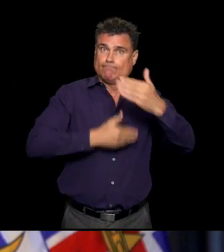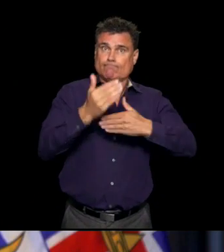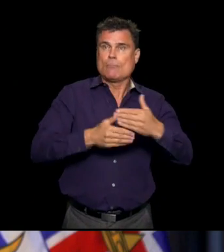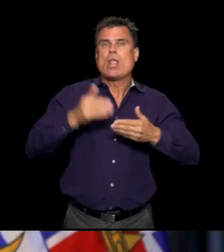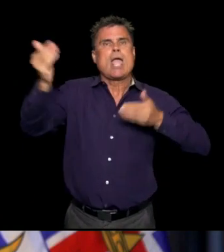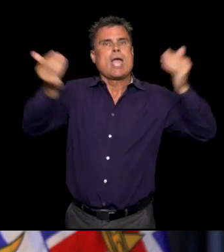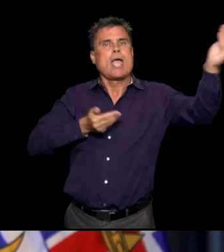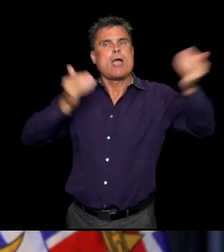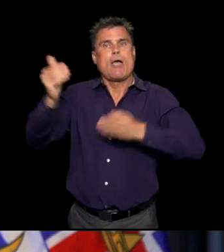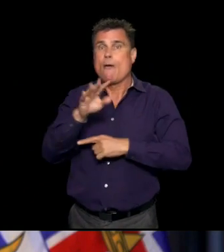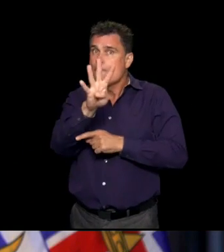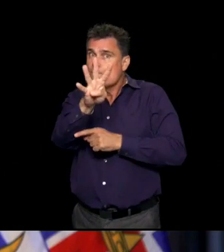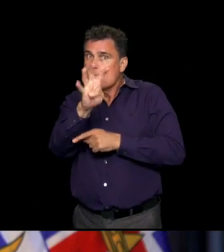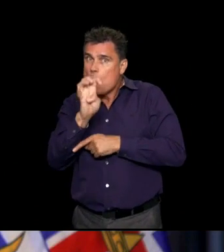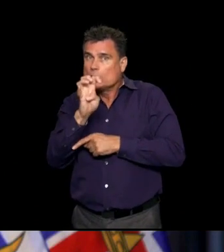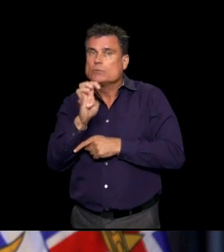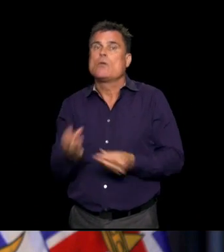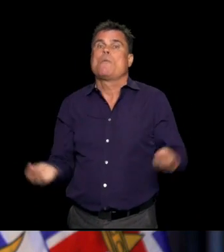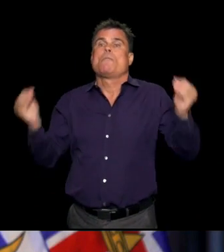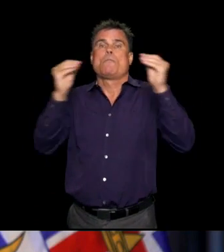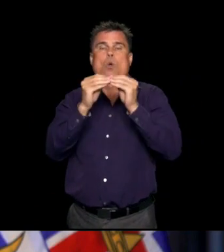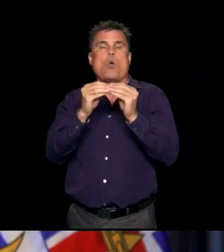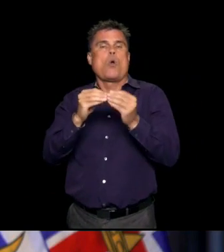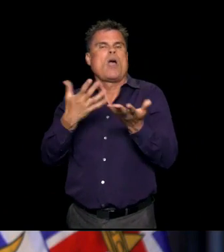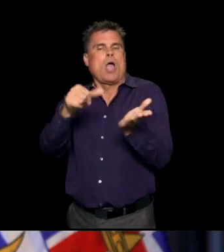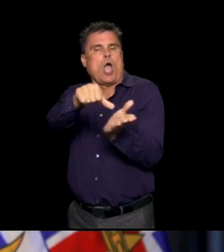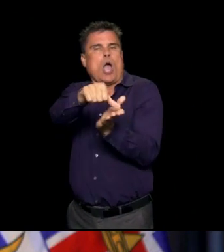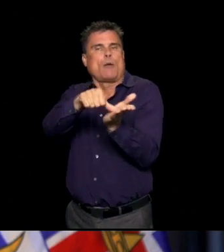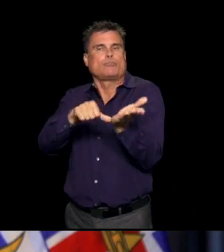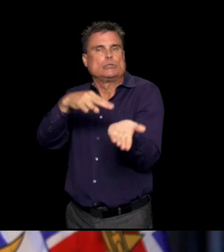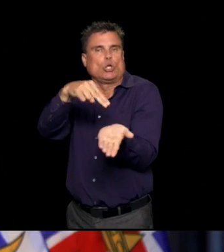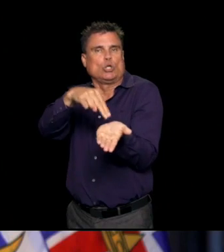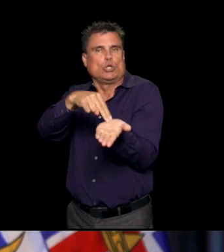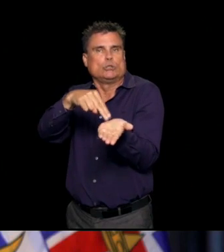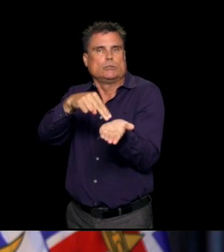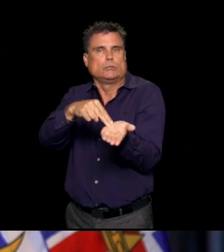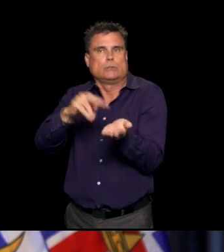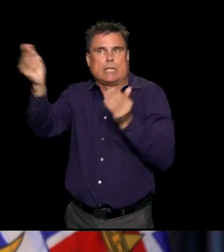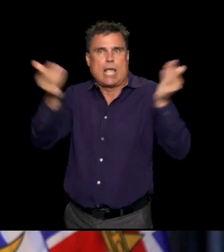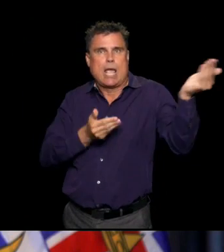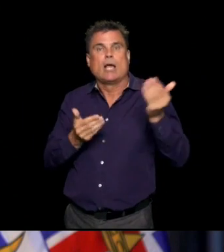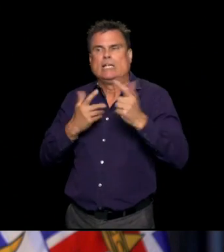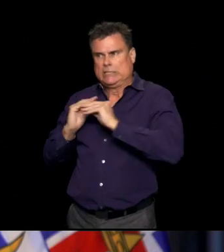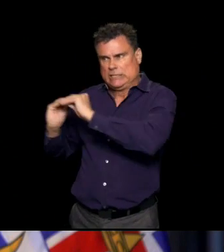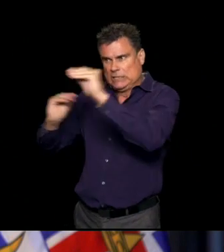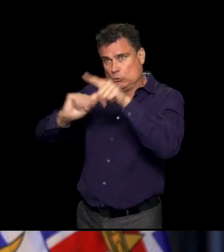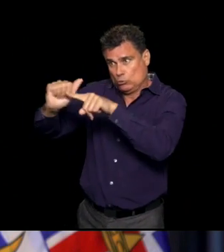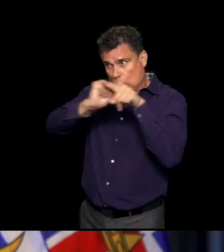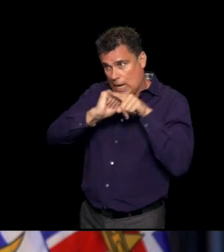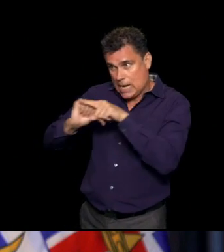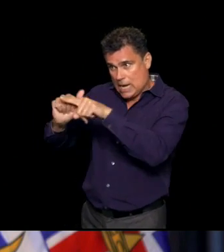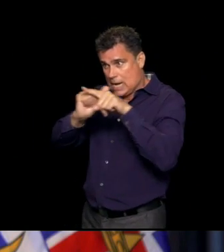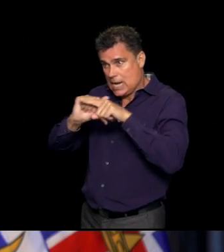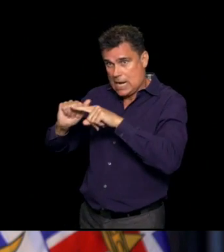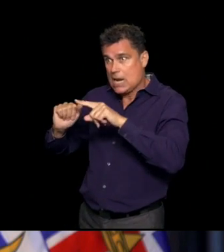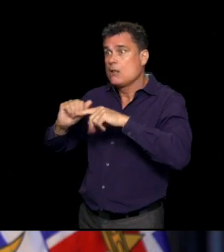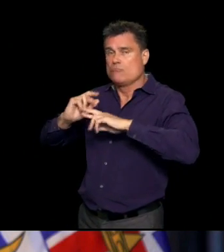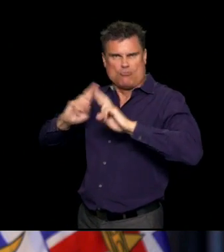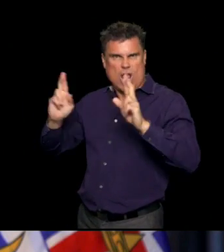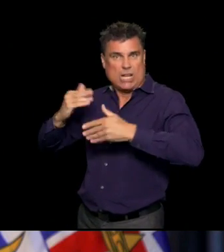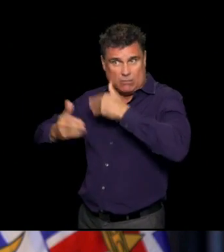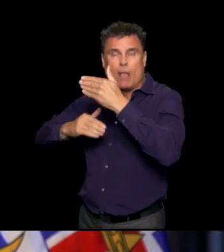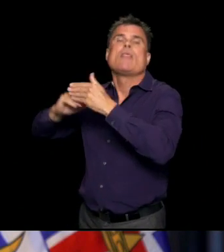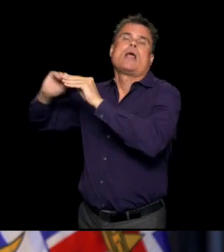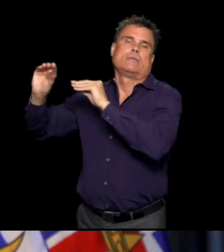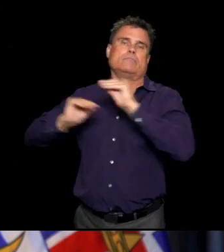nurses. I can now report that all health authorities have submitted their training plans to the ministry and work with them to support this massive training